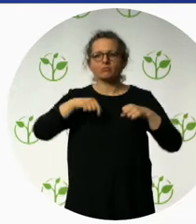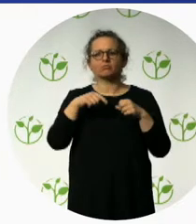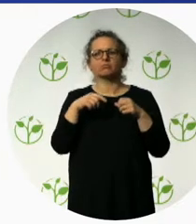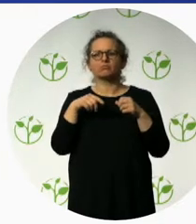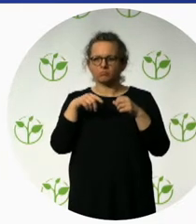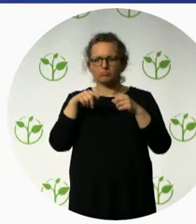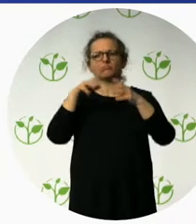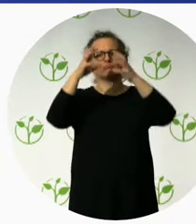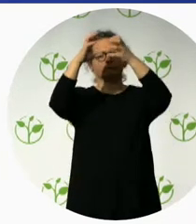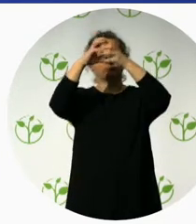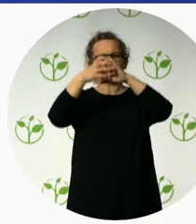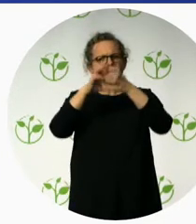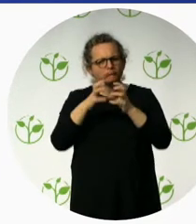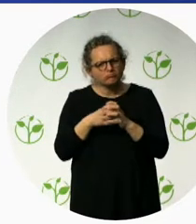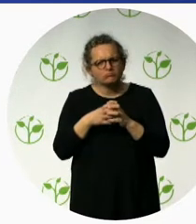be able to do that.